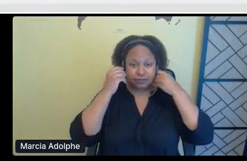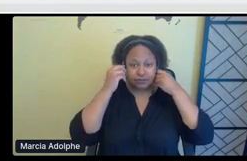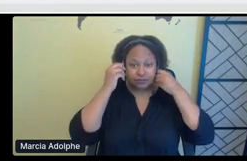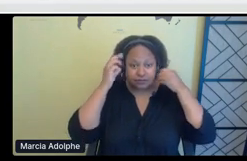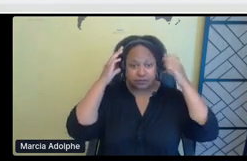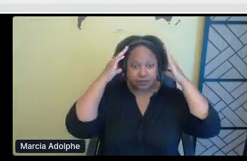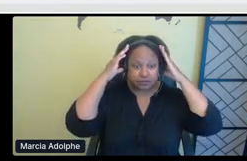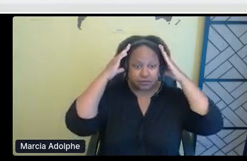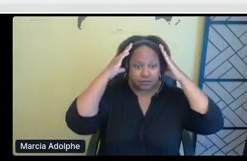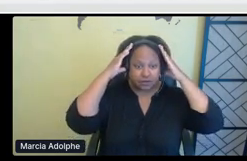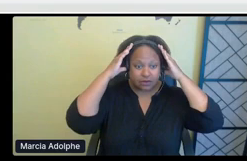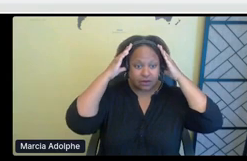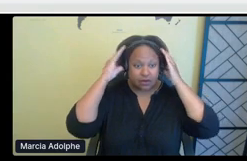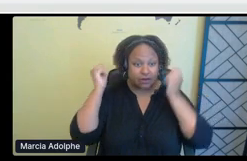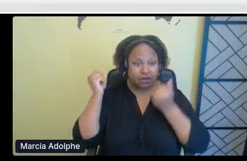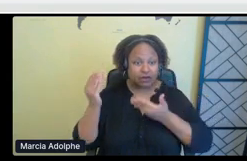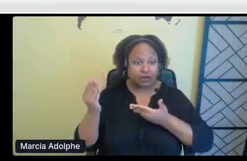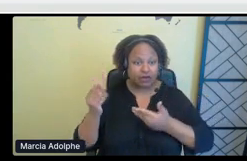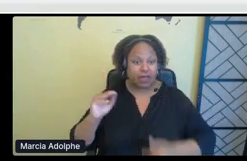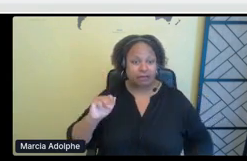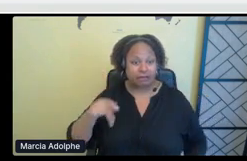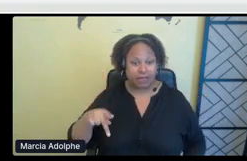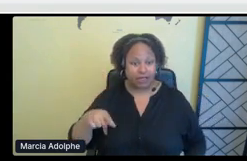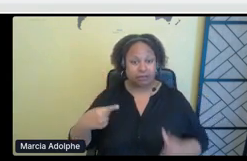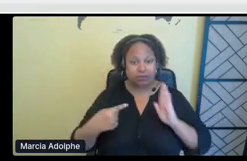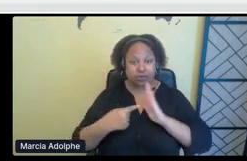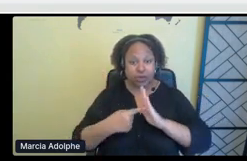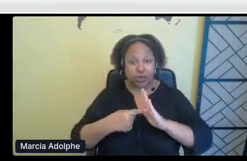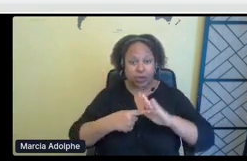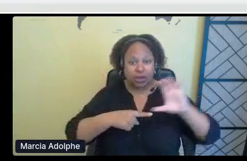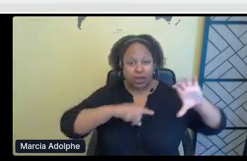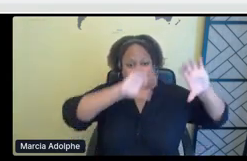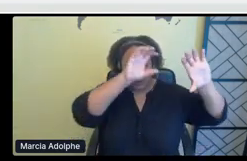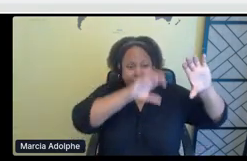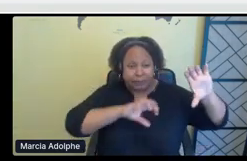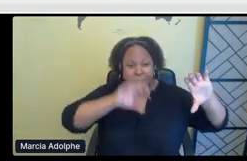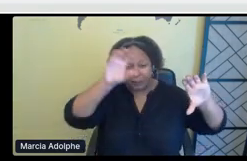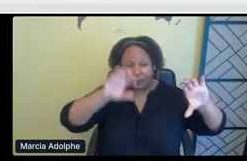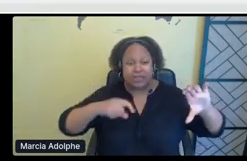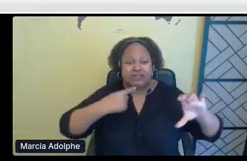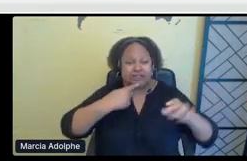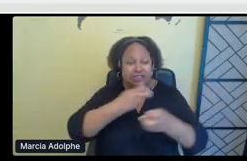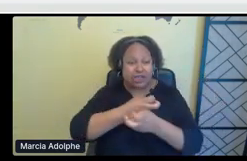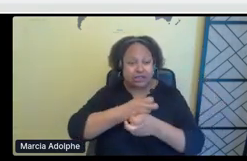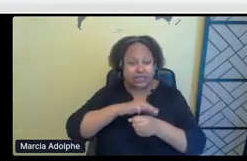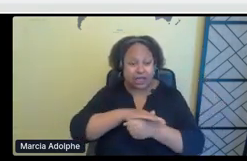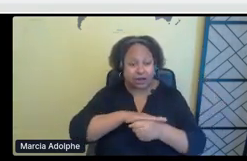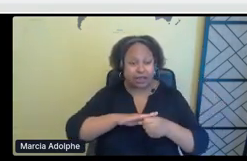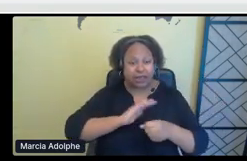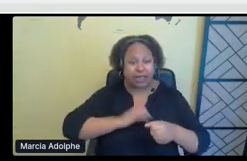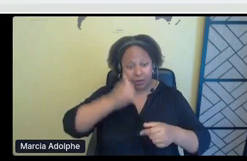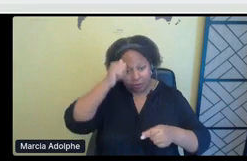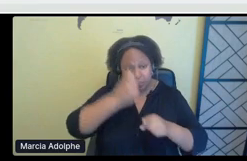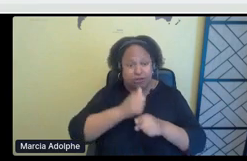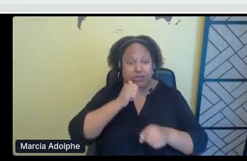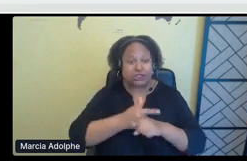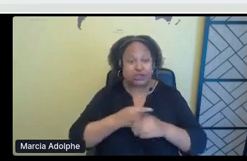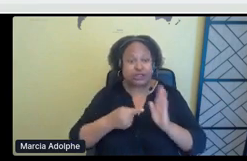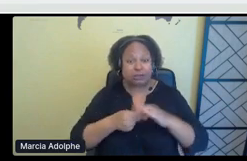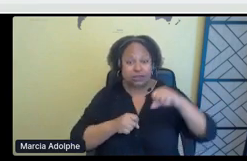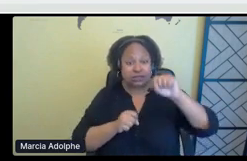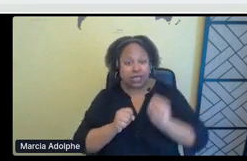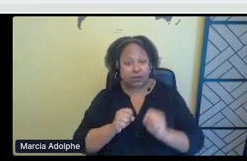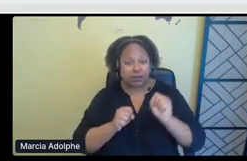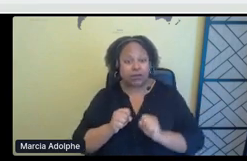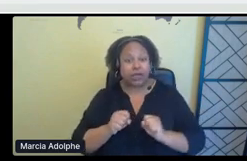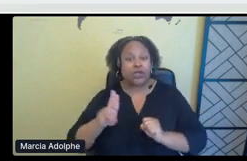understanding a little bit more of that, of the refinery communities, the toxic sites, you know, our, brothers and sisters in Houston, say, for example, that are